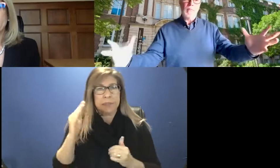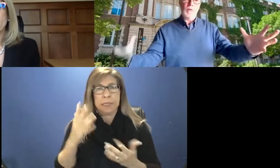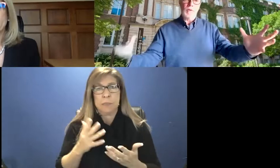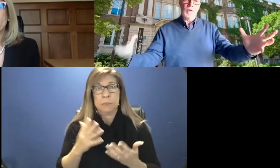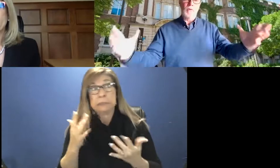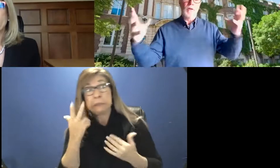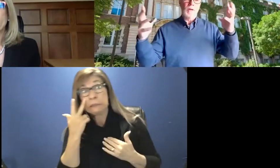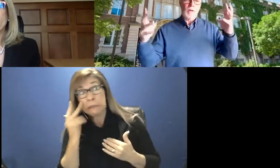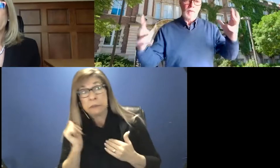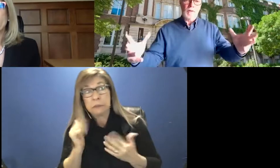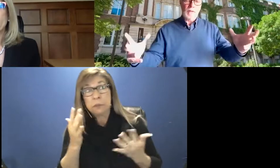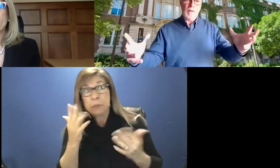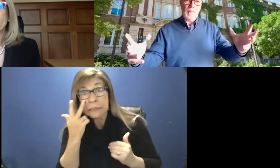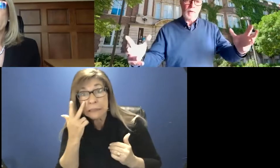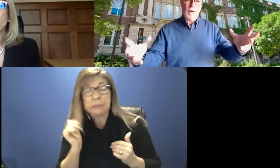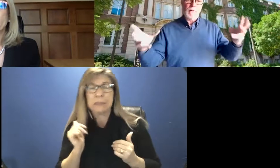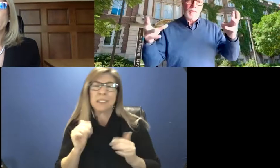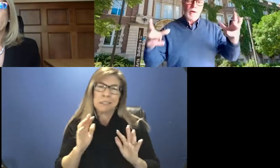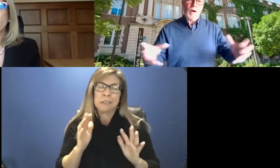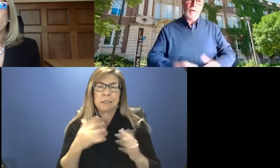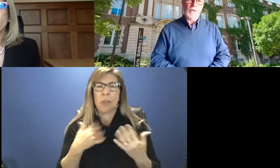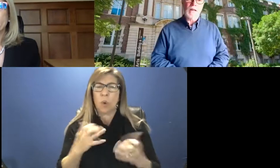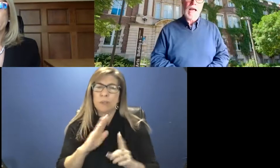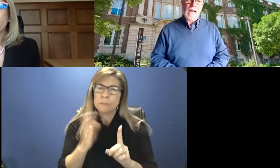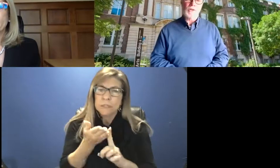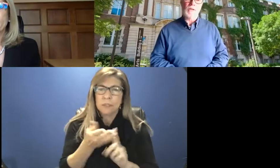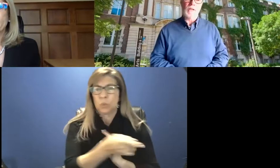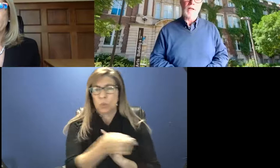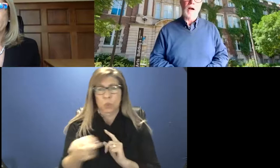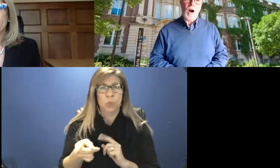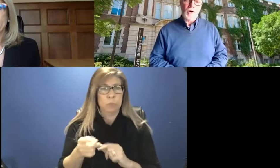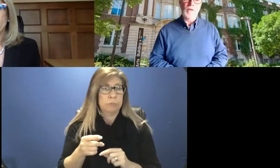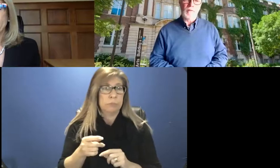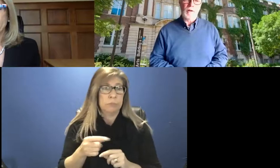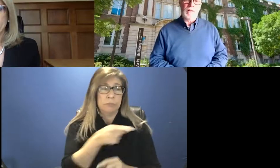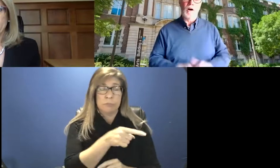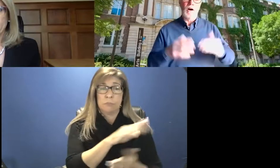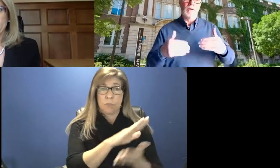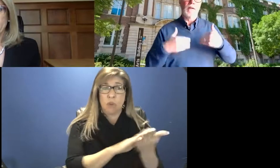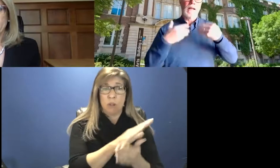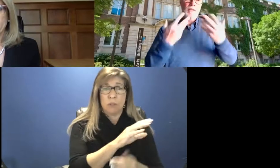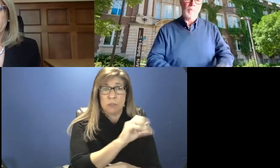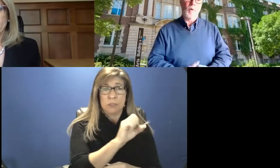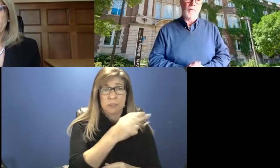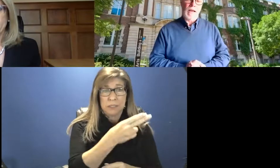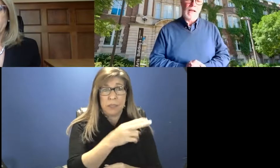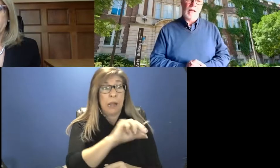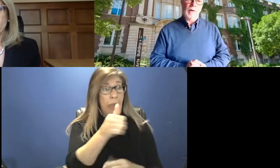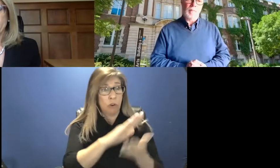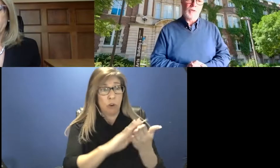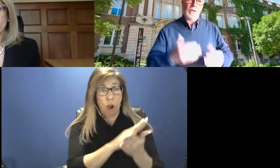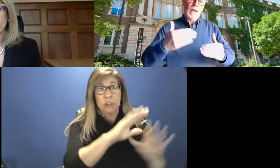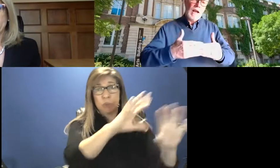being able to convince people that the colleges actually are delivering on that support for the